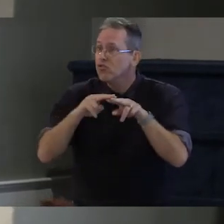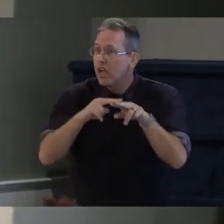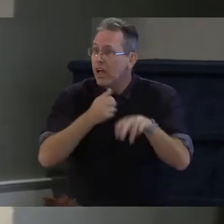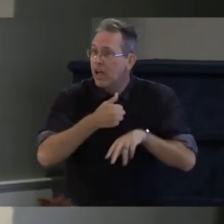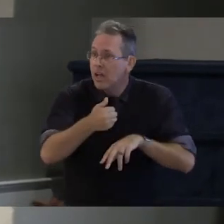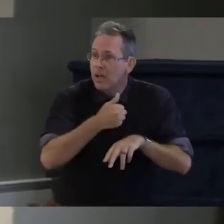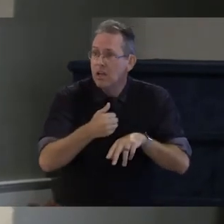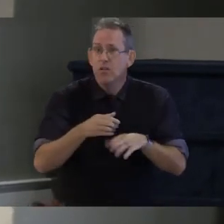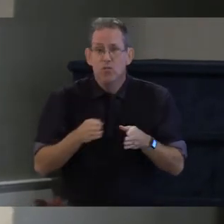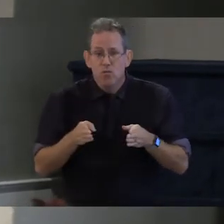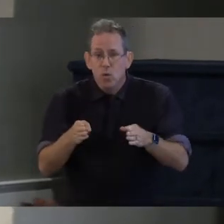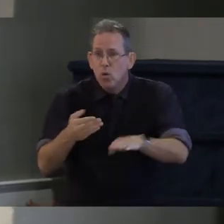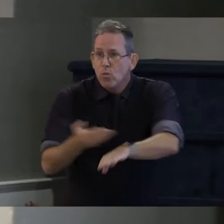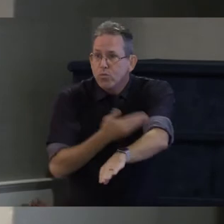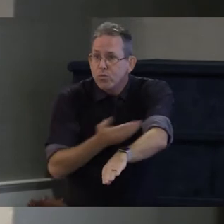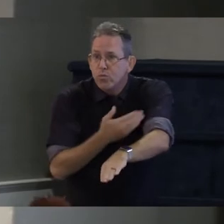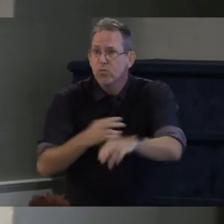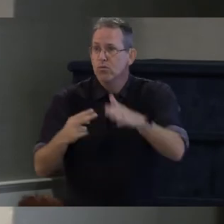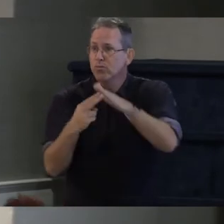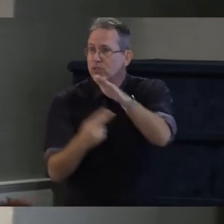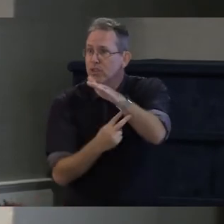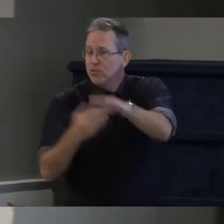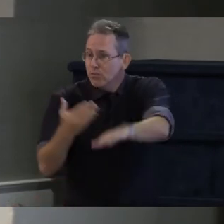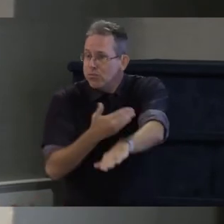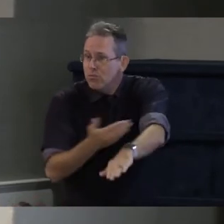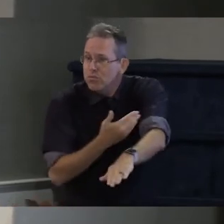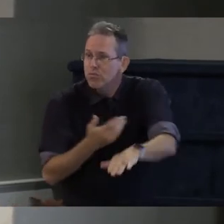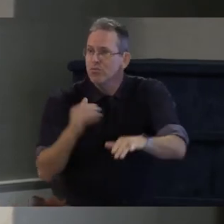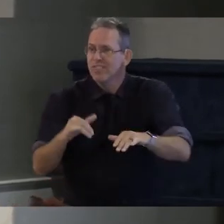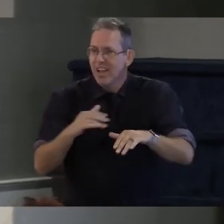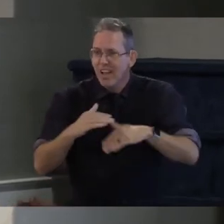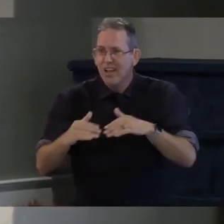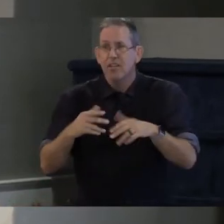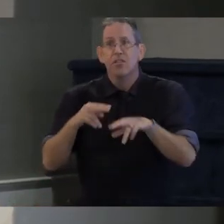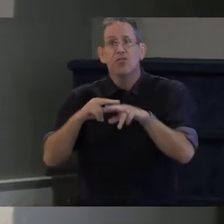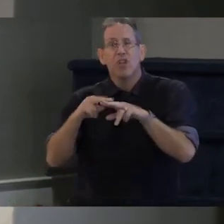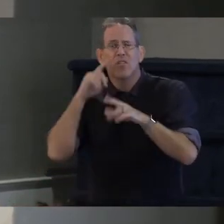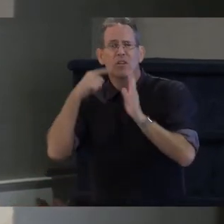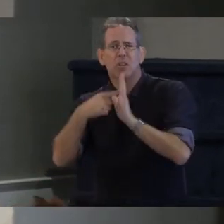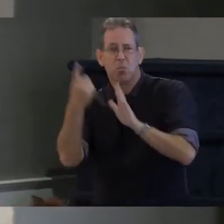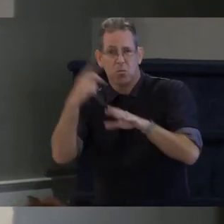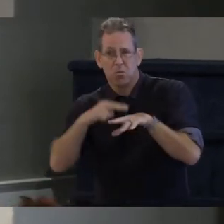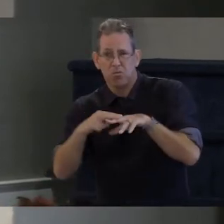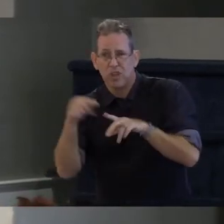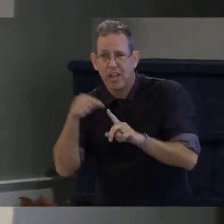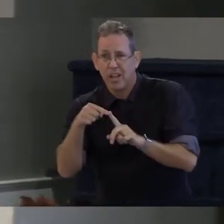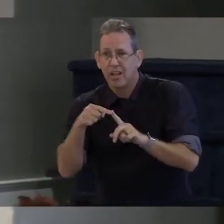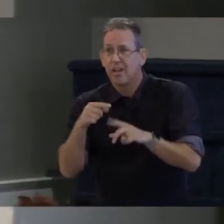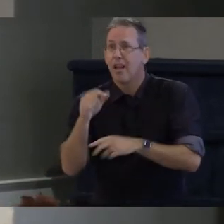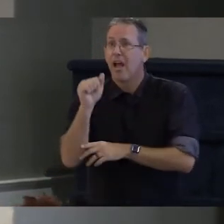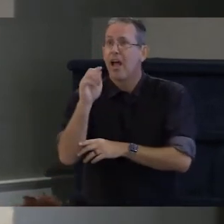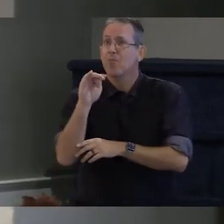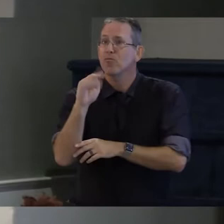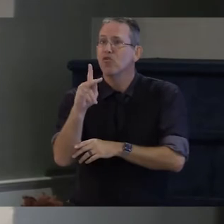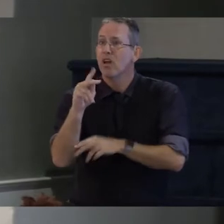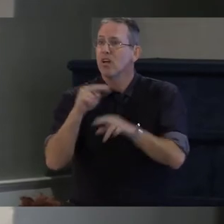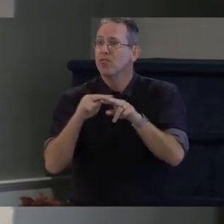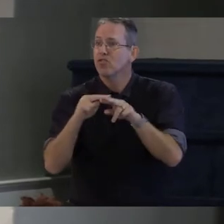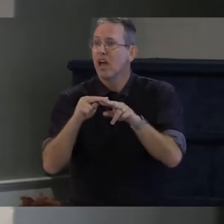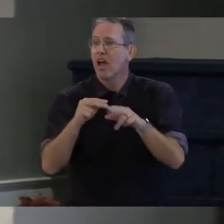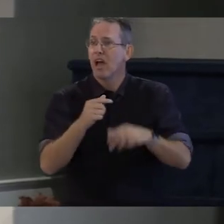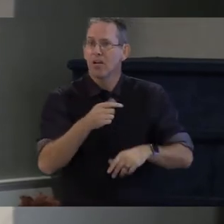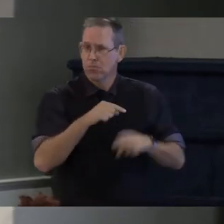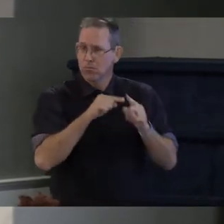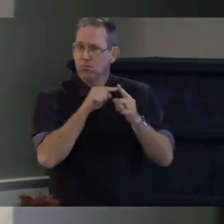looking at how in our railways for example I know that Amtrak is going to come back online from Brattleboro to